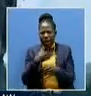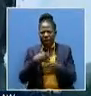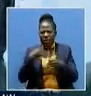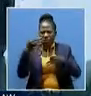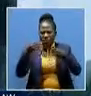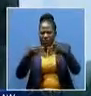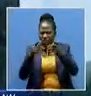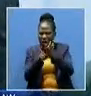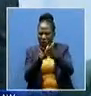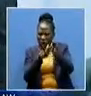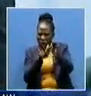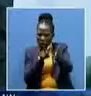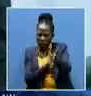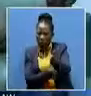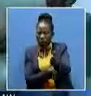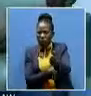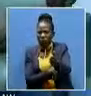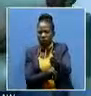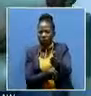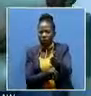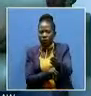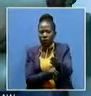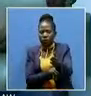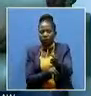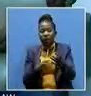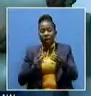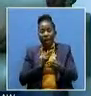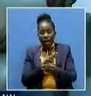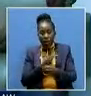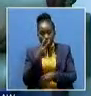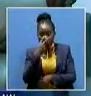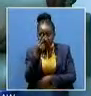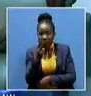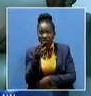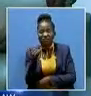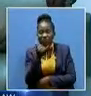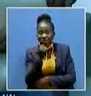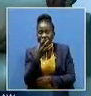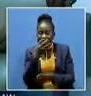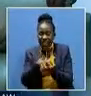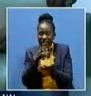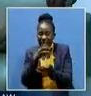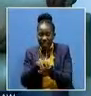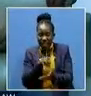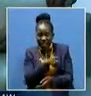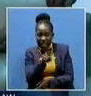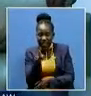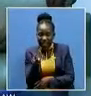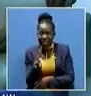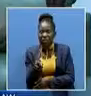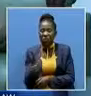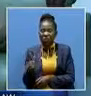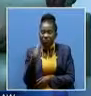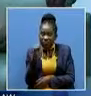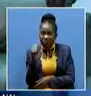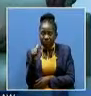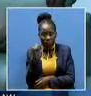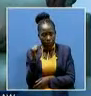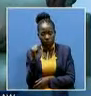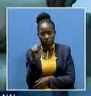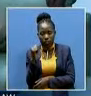a constitutional right with regard to bailable cases. You know, we've seen cases where, you know, where there's been a denial of